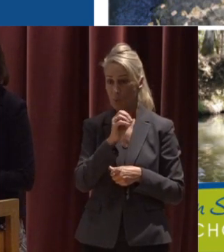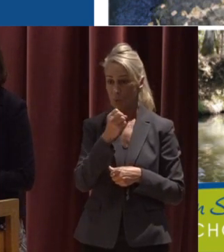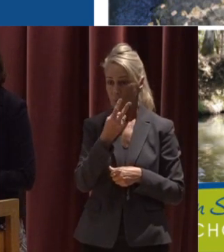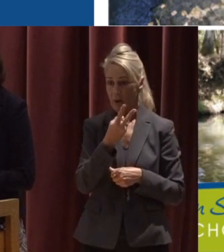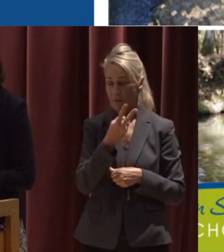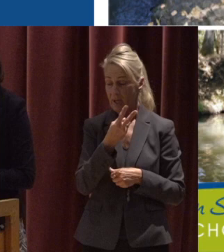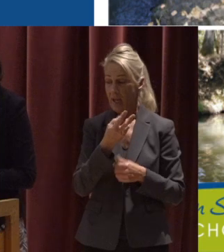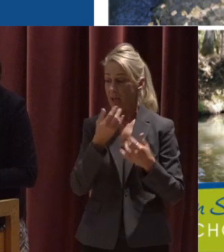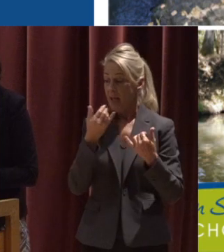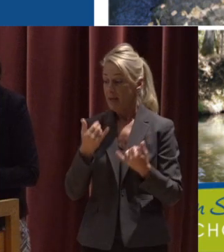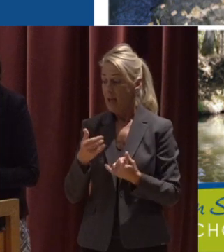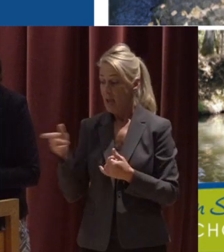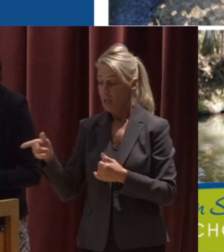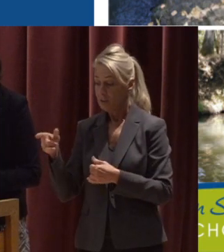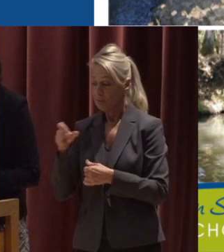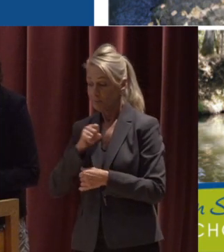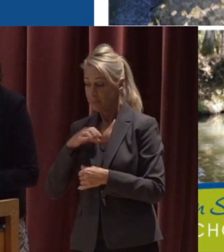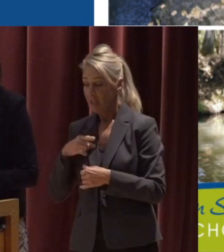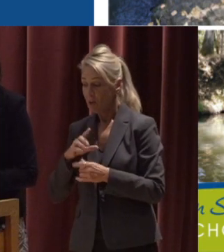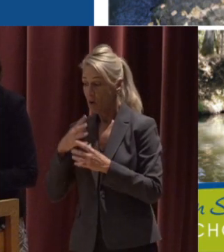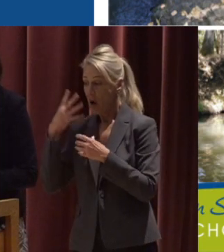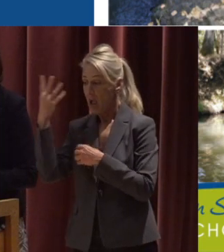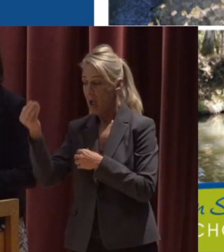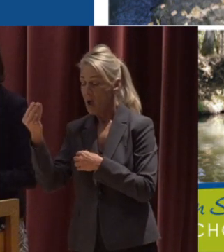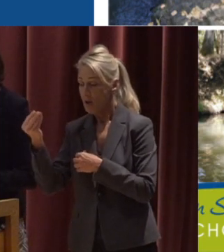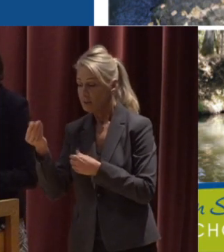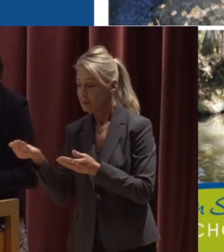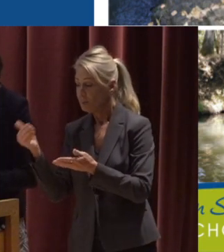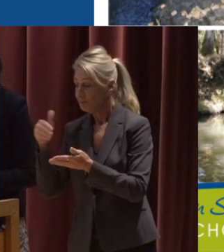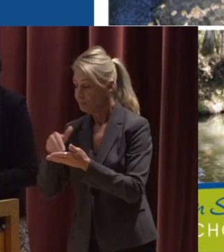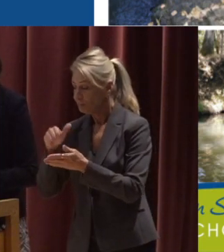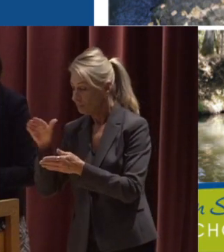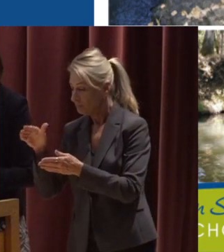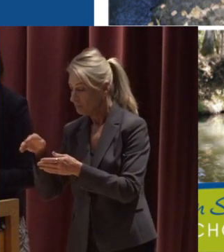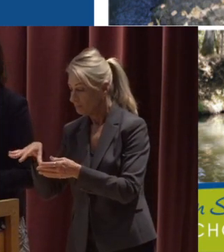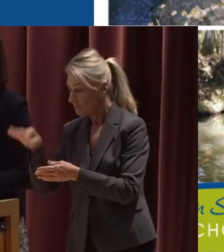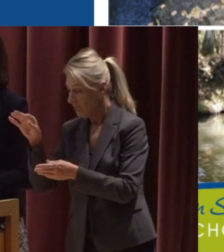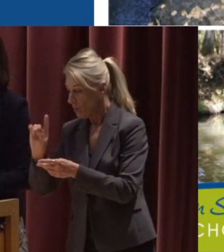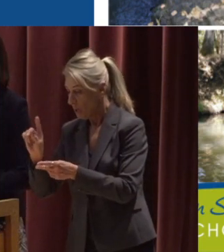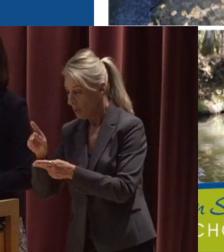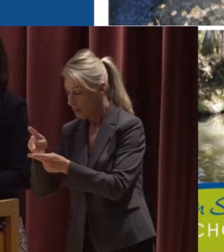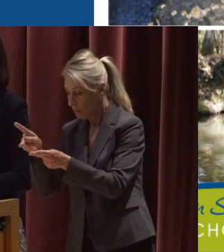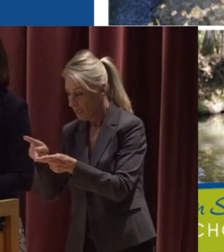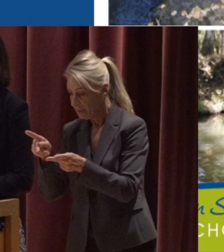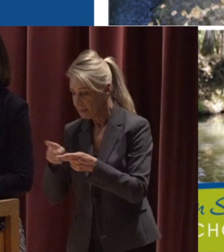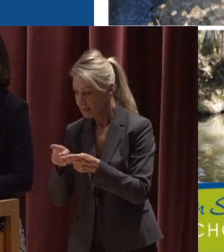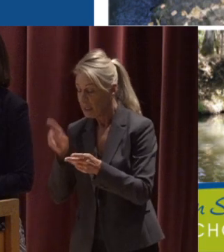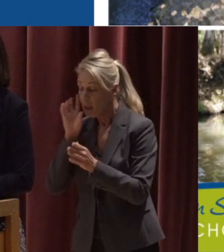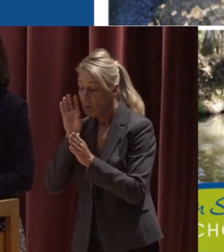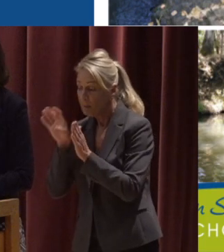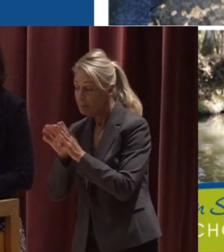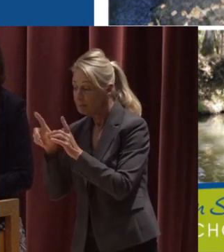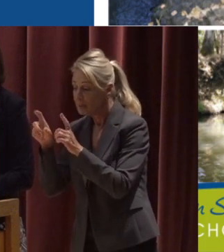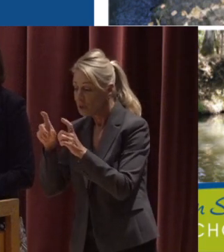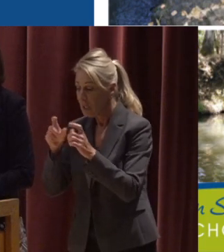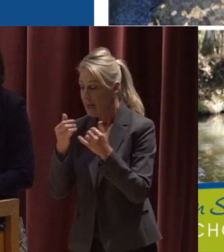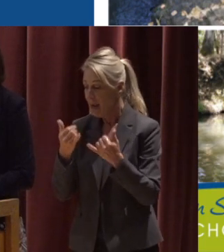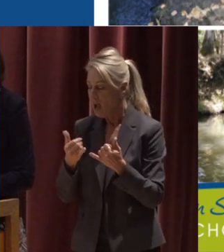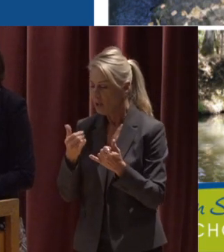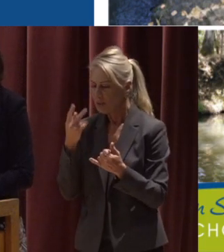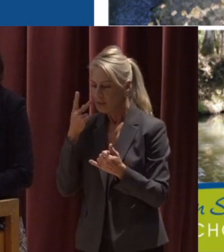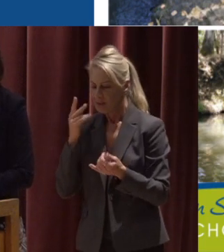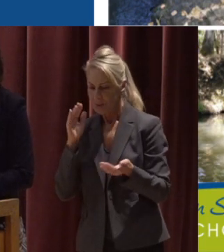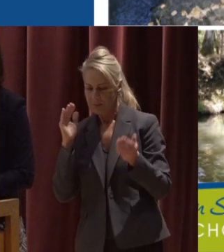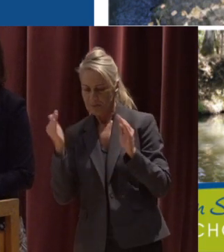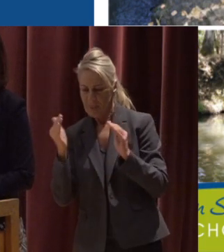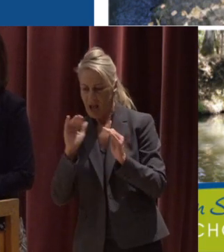crew able to now go out in the field And relocate those points and take pictures of what they look like now Gives the Salie of Salem a better idea of how